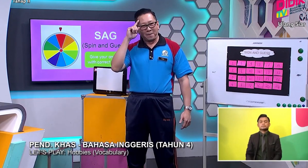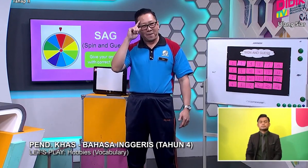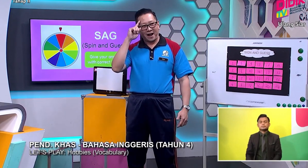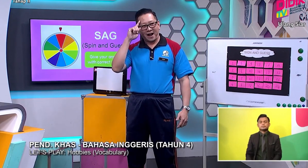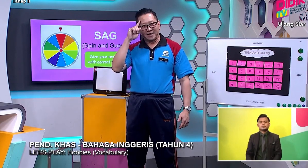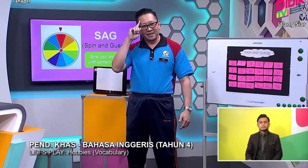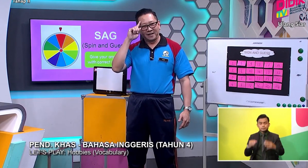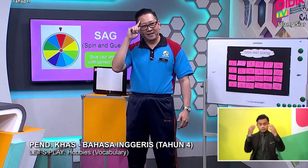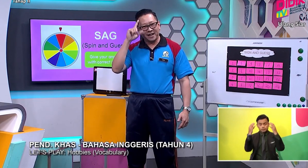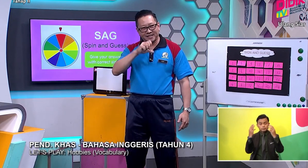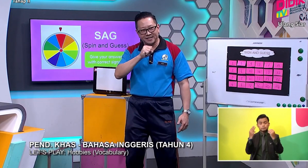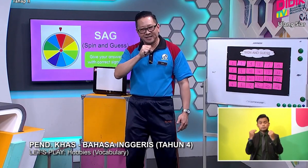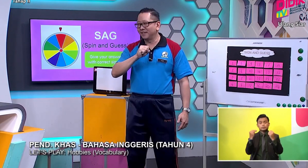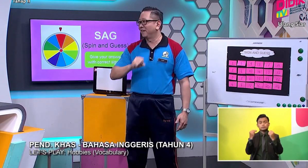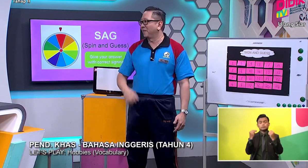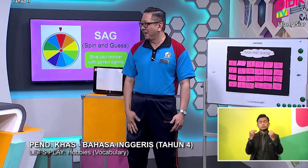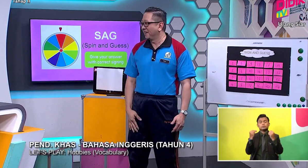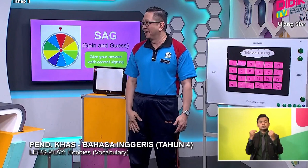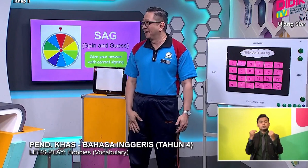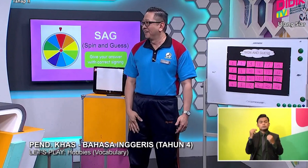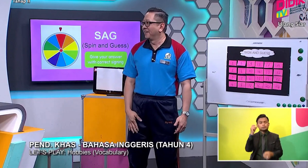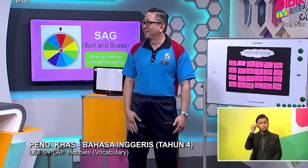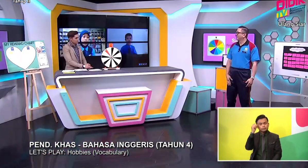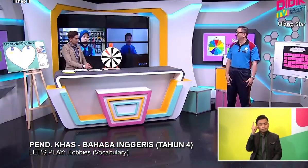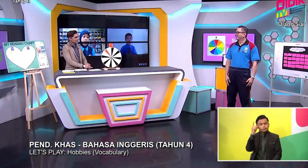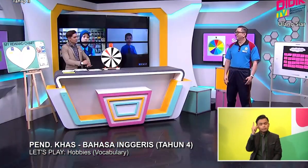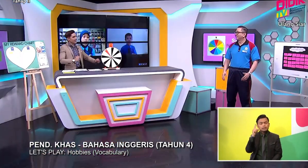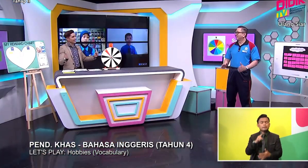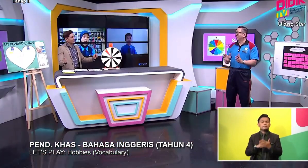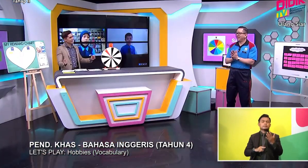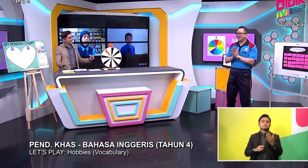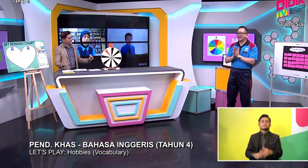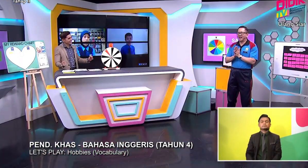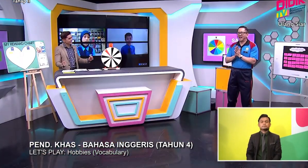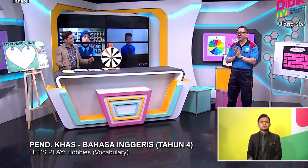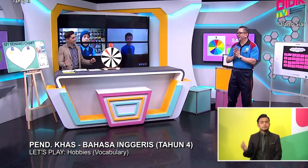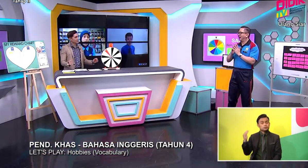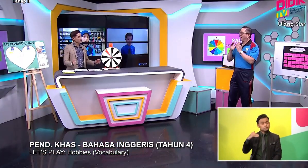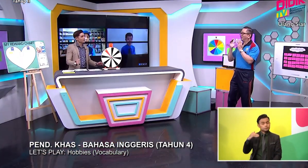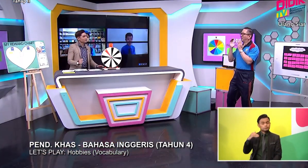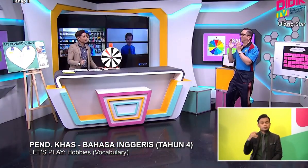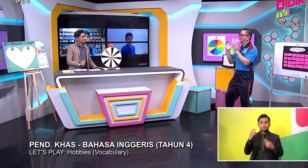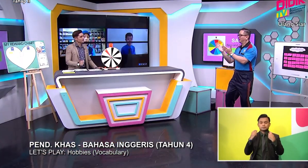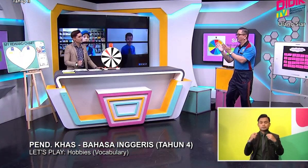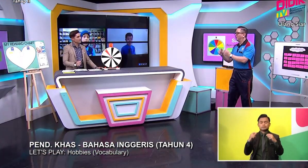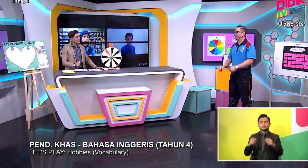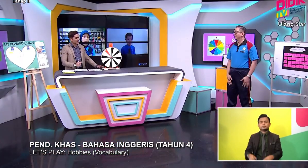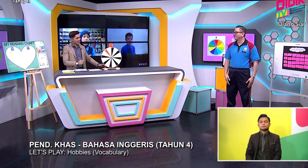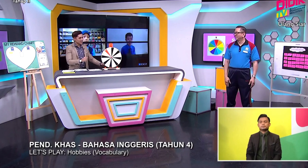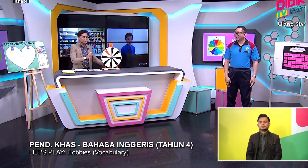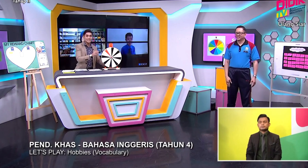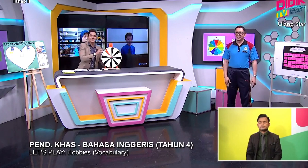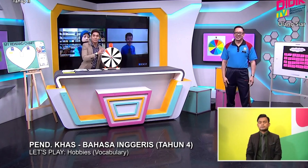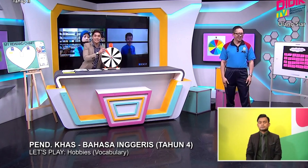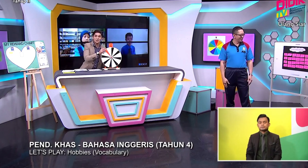must guess Okay? Wow, let's try Let's try Okay, Hanif, can you spin the wheel?